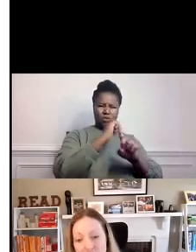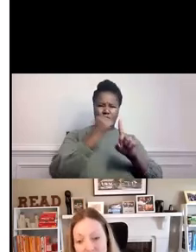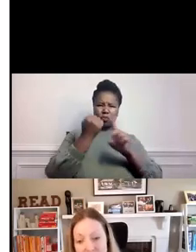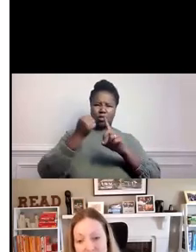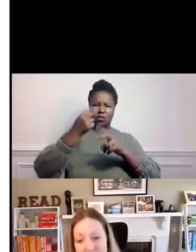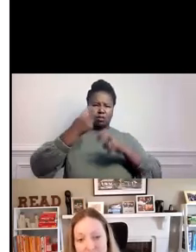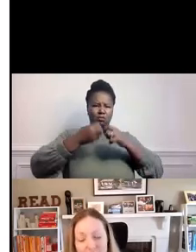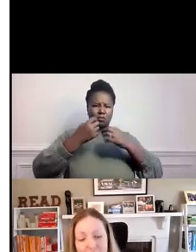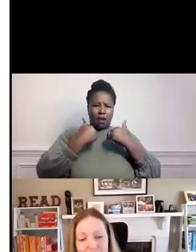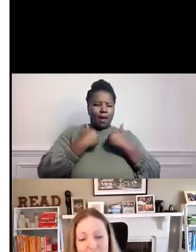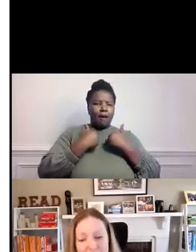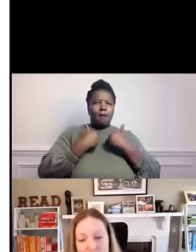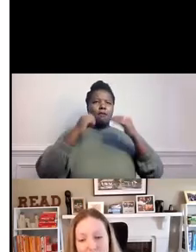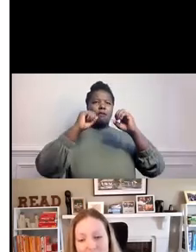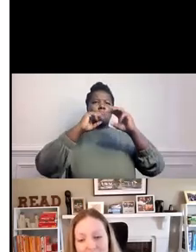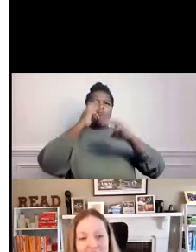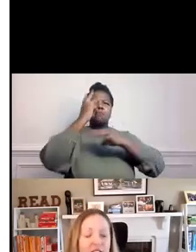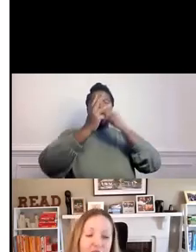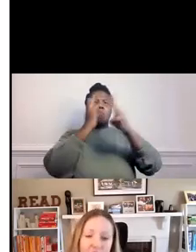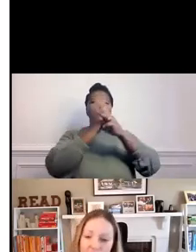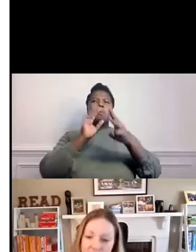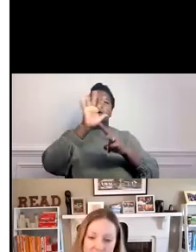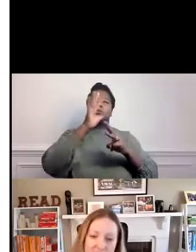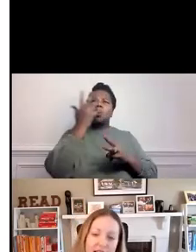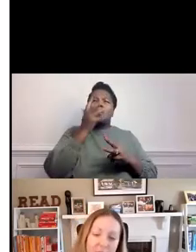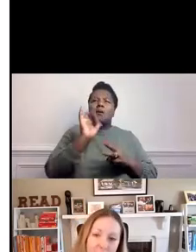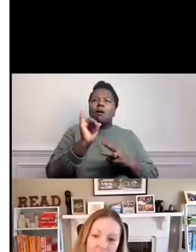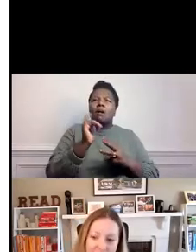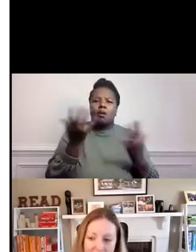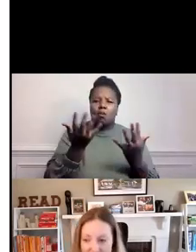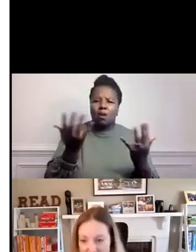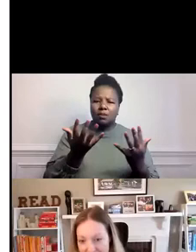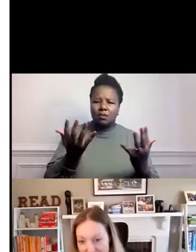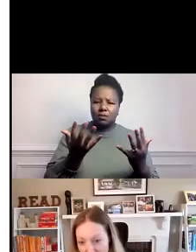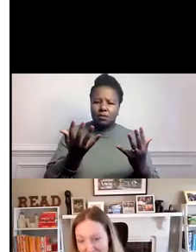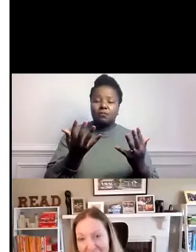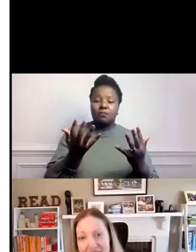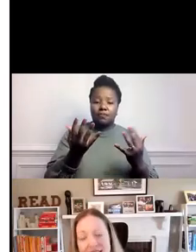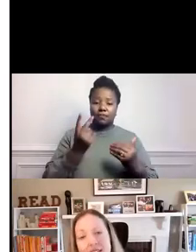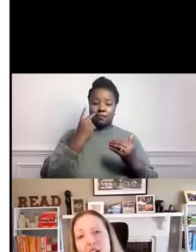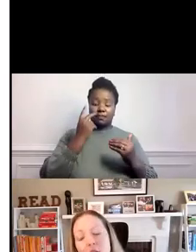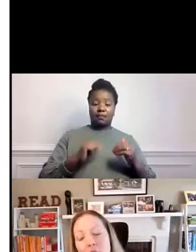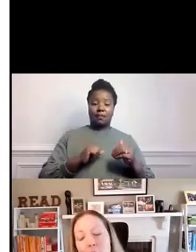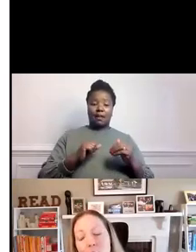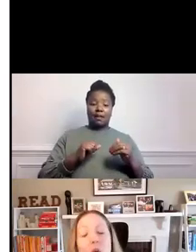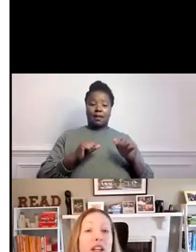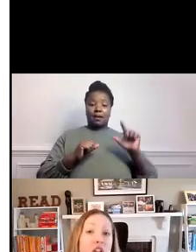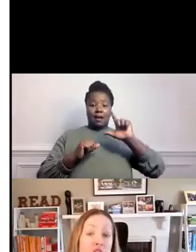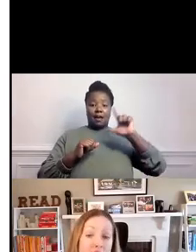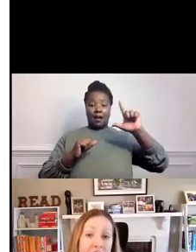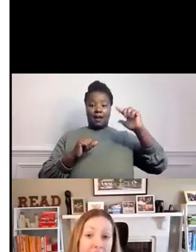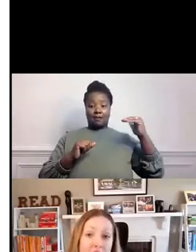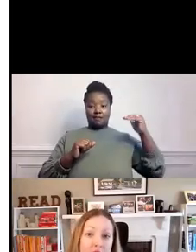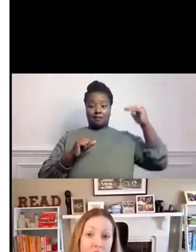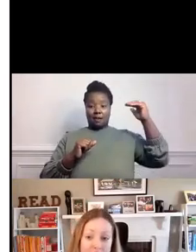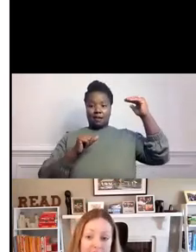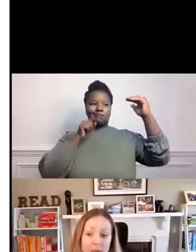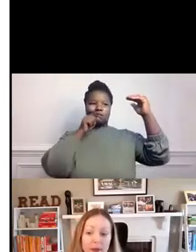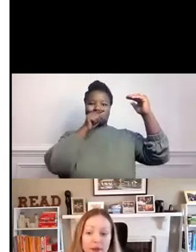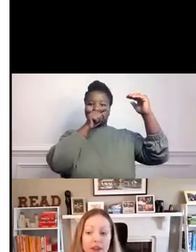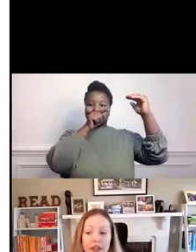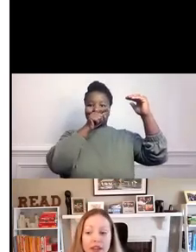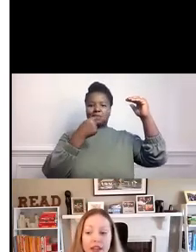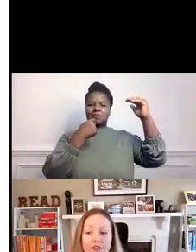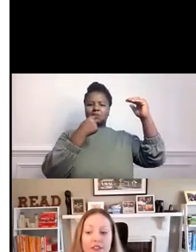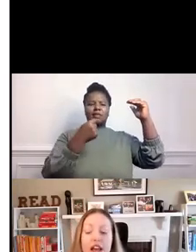quadrants? So in the first, in the upper left-hand side, we asked, what would it look like, for